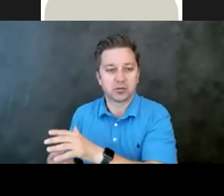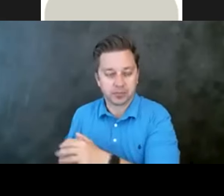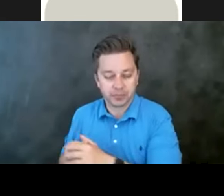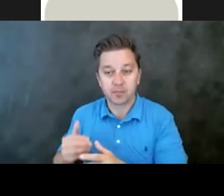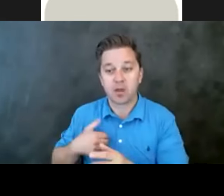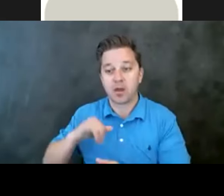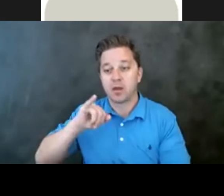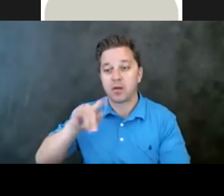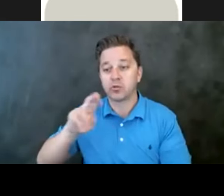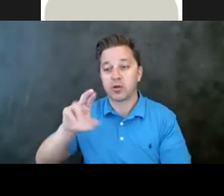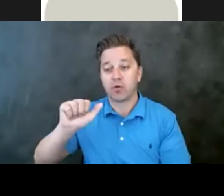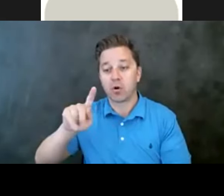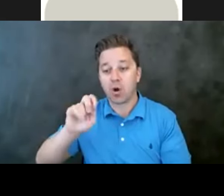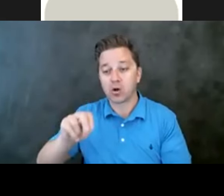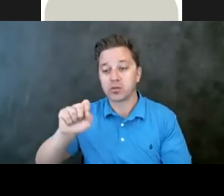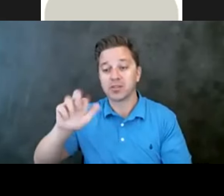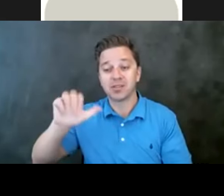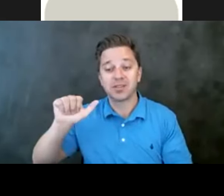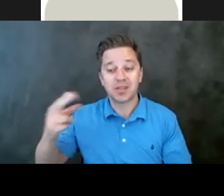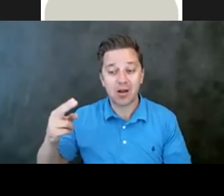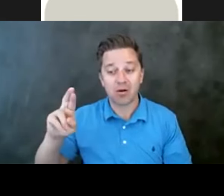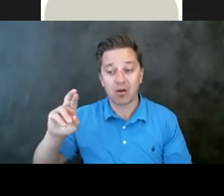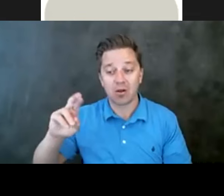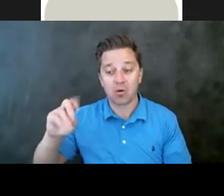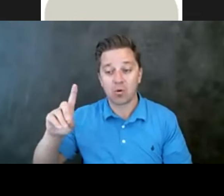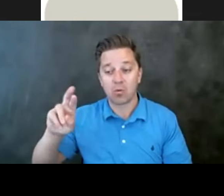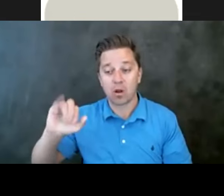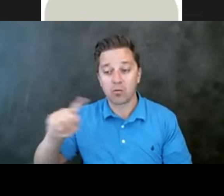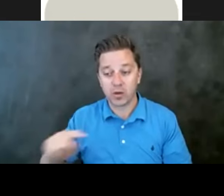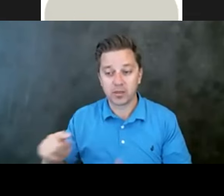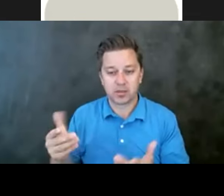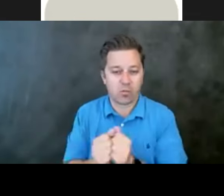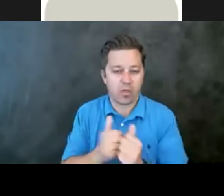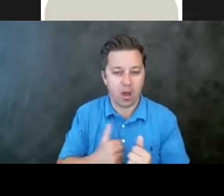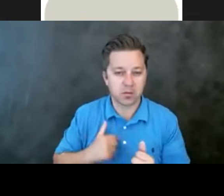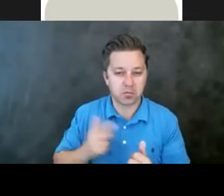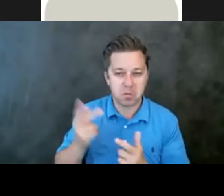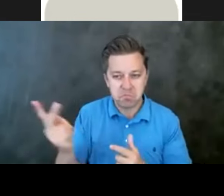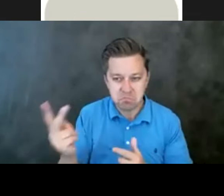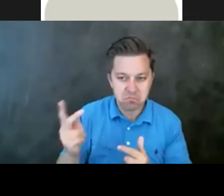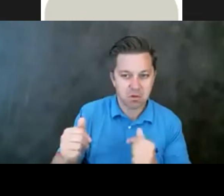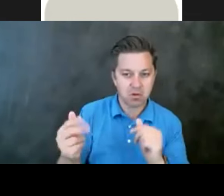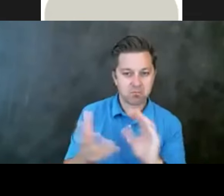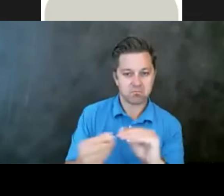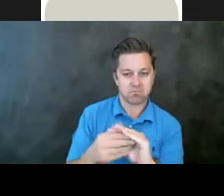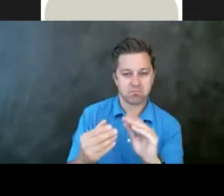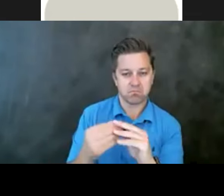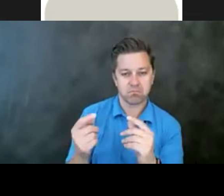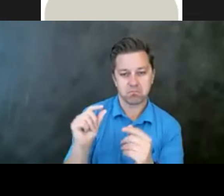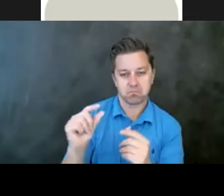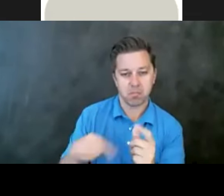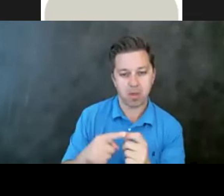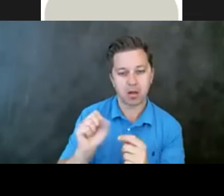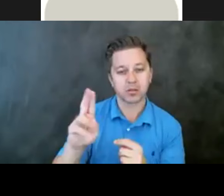Carson and Sarah Rodriguez, uh, here with us. And, uh, maybe Jen and Sarah could share a bit about, uh, the